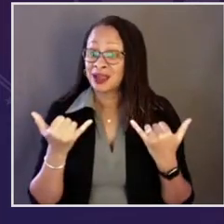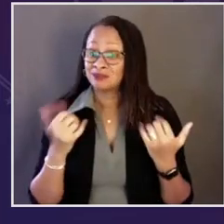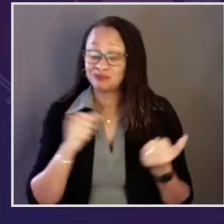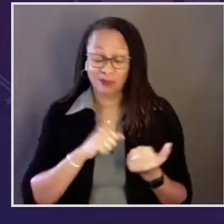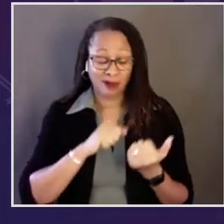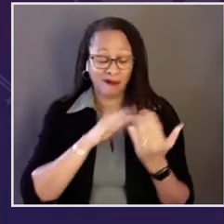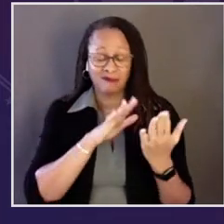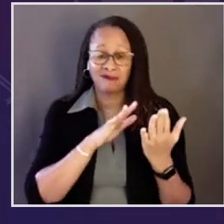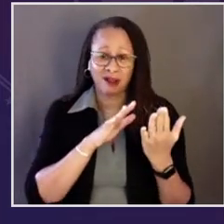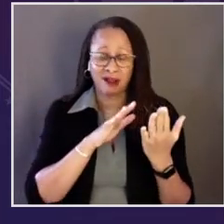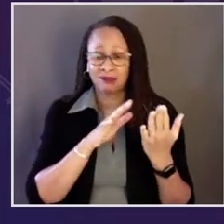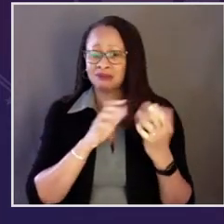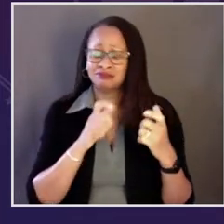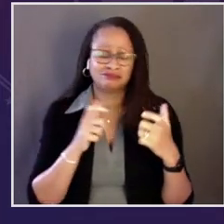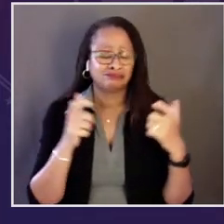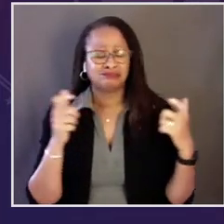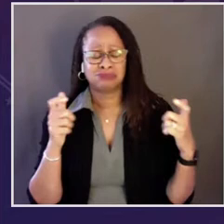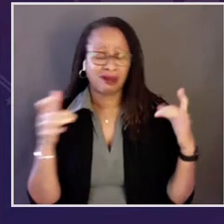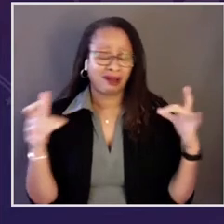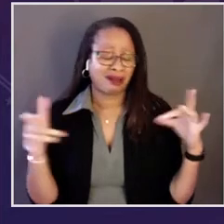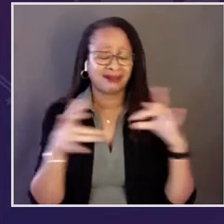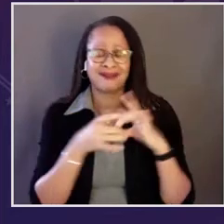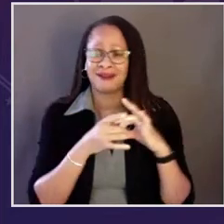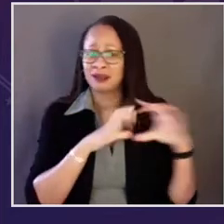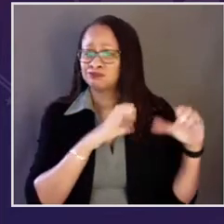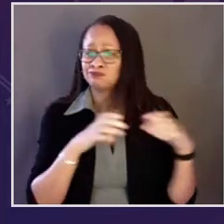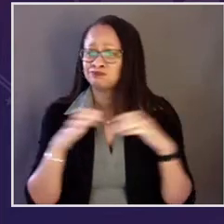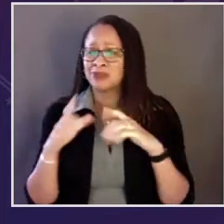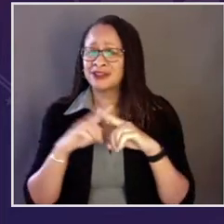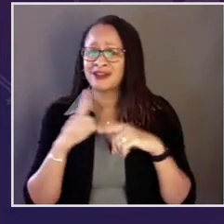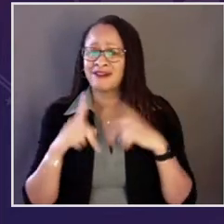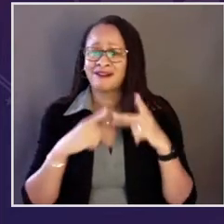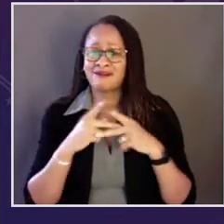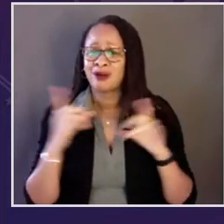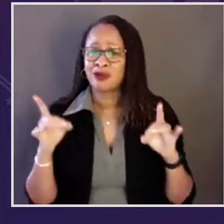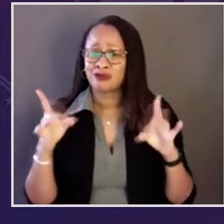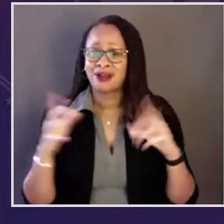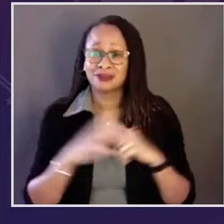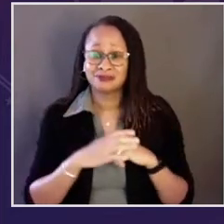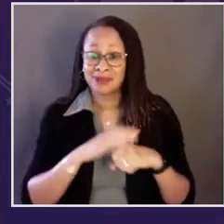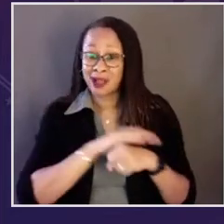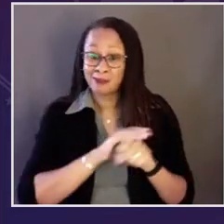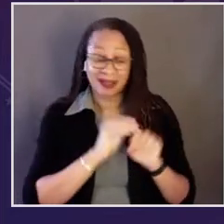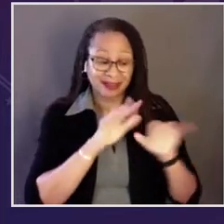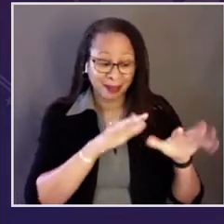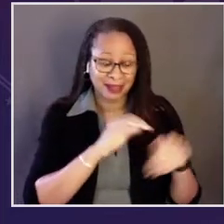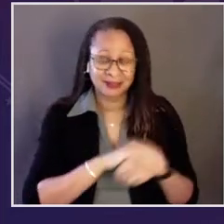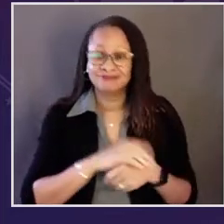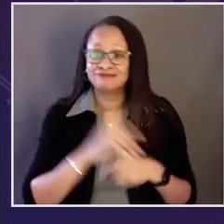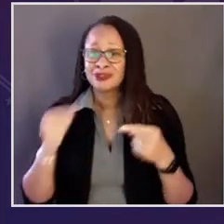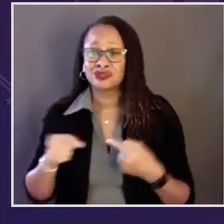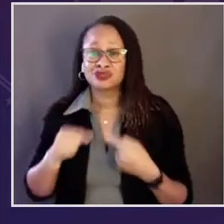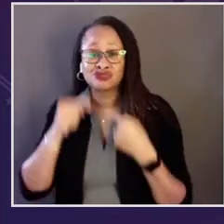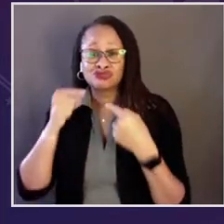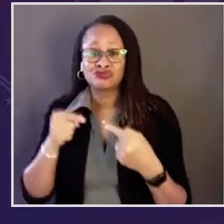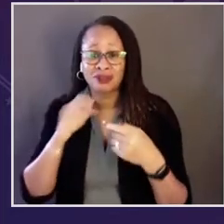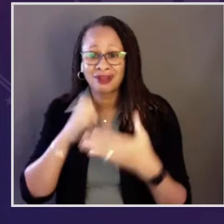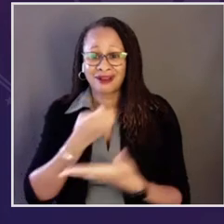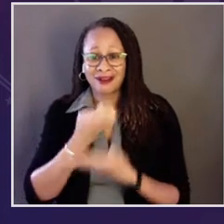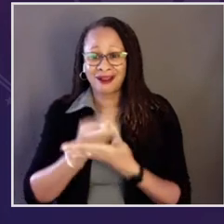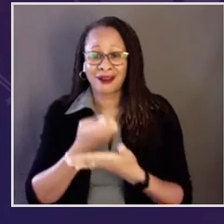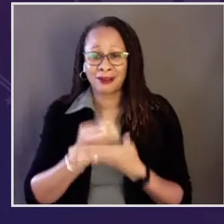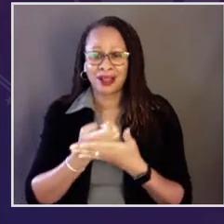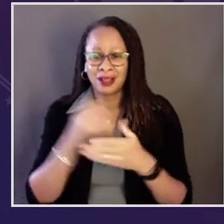tremendous team. Today we confront a profoundly connected set of crises, a